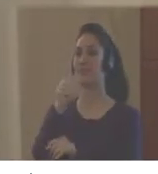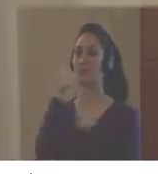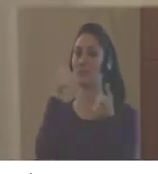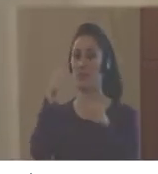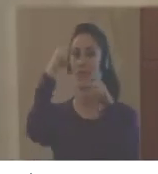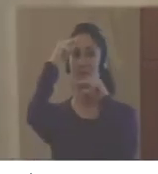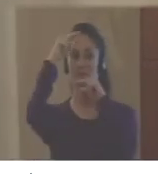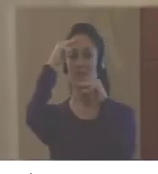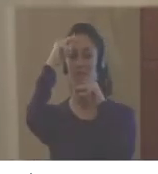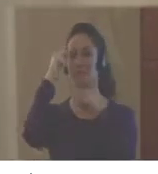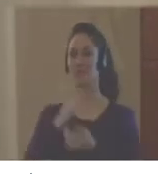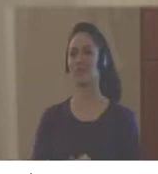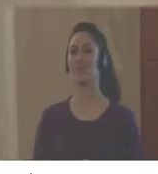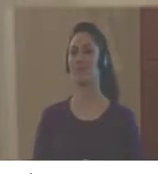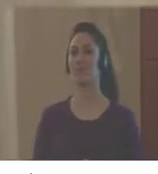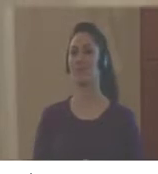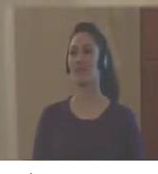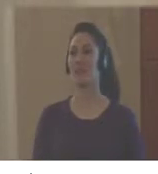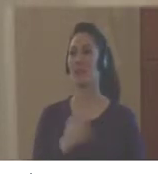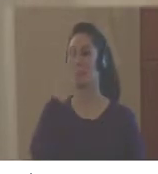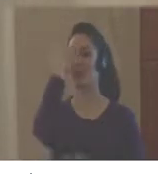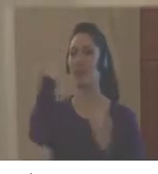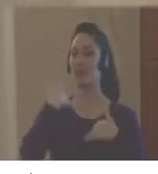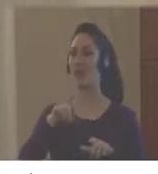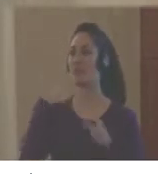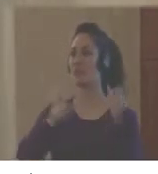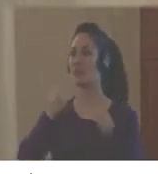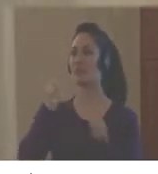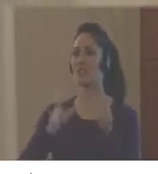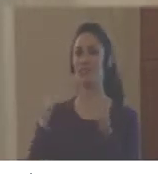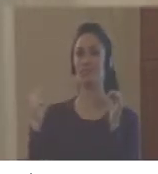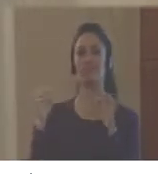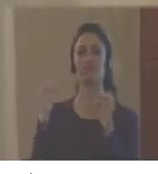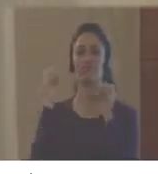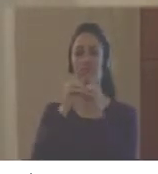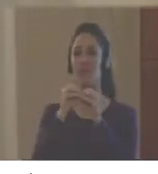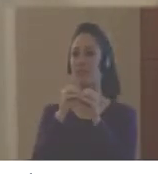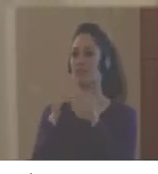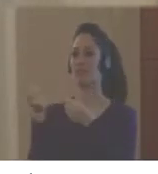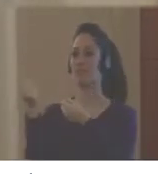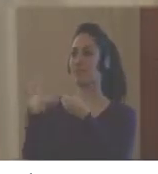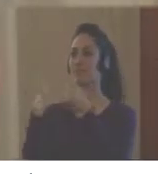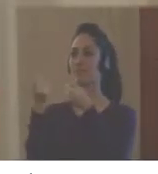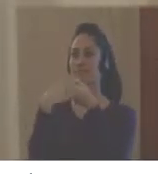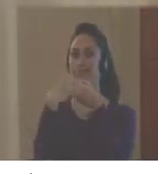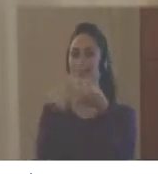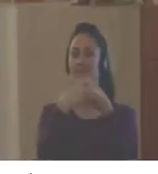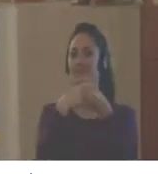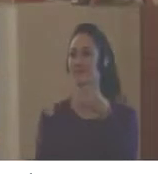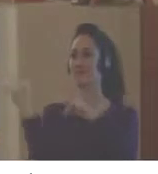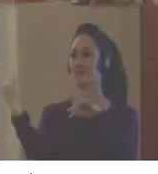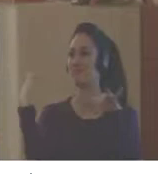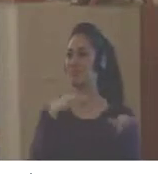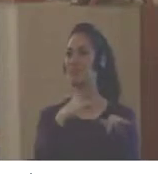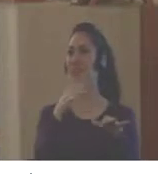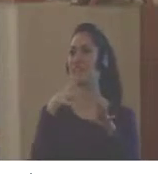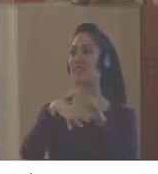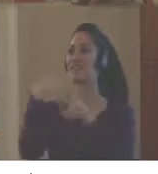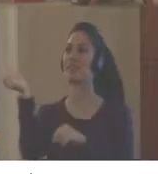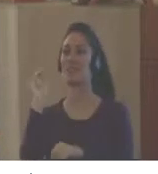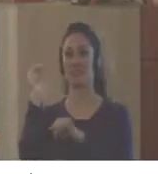news is that we have had more people who have arrived, and not many people have left the room.